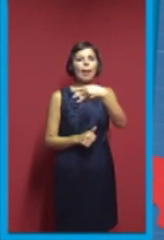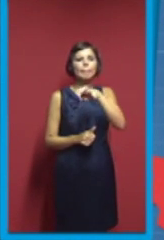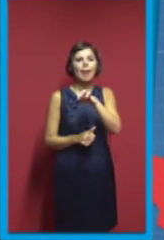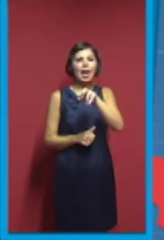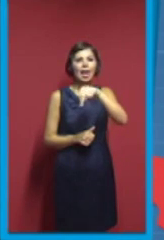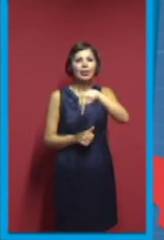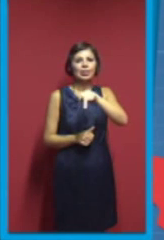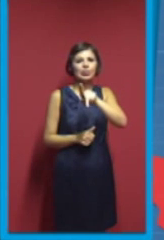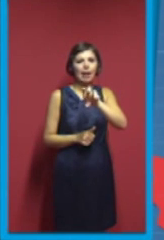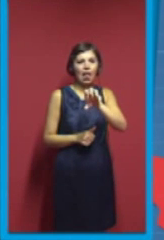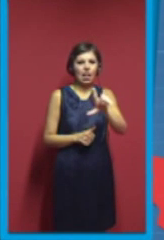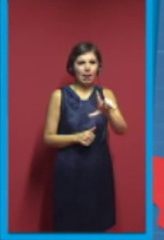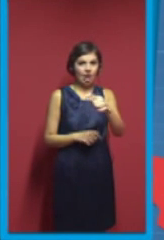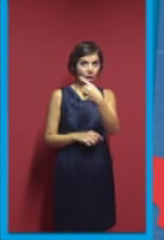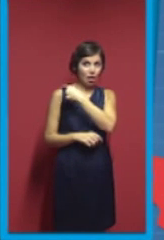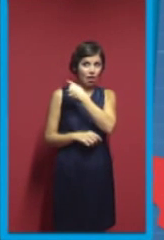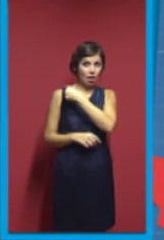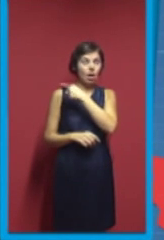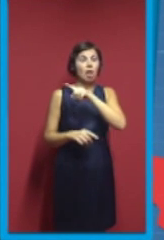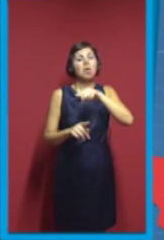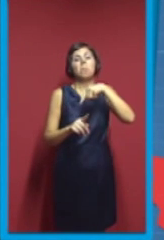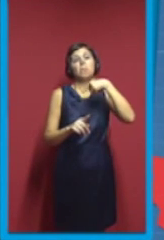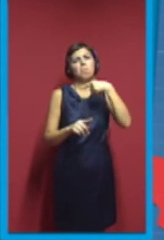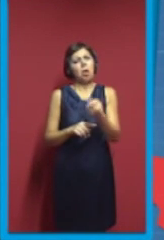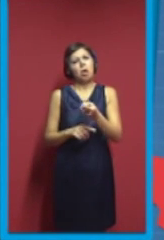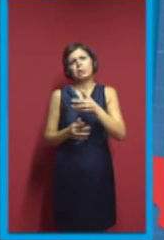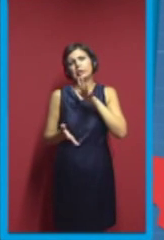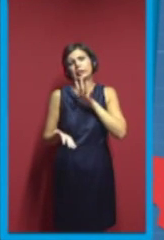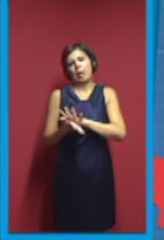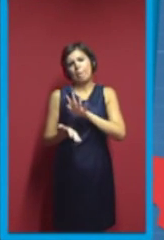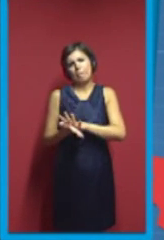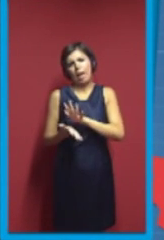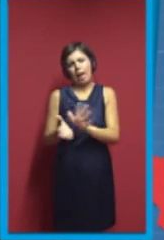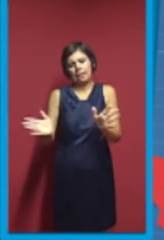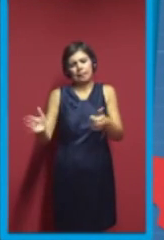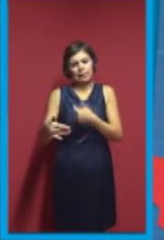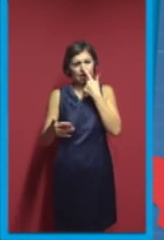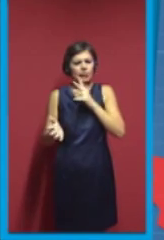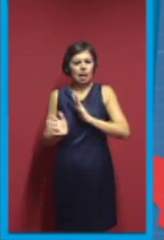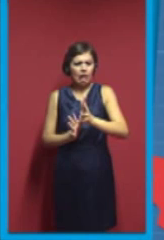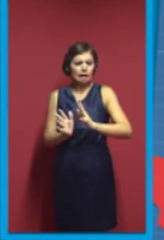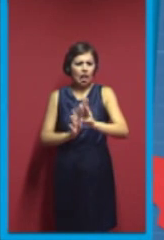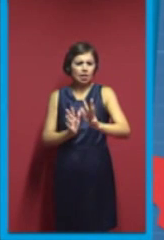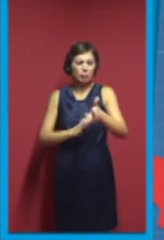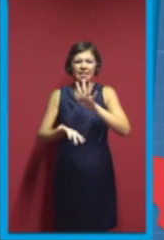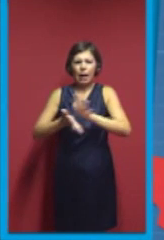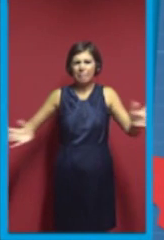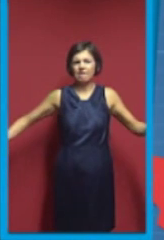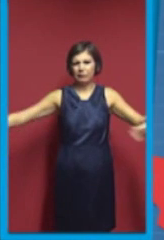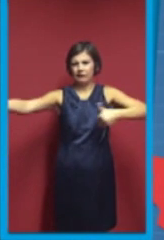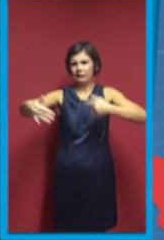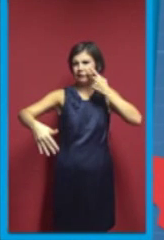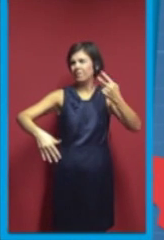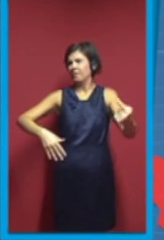other derivatives of this printer. There are many important things about this. It was much faster to replicate,